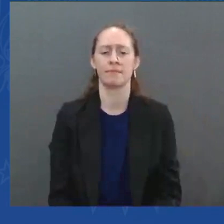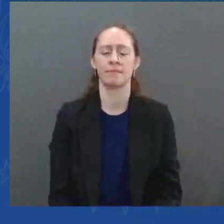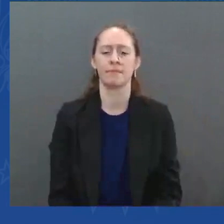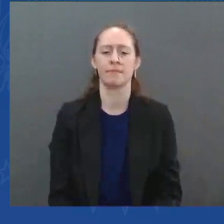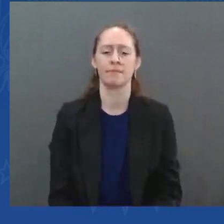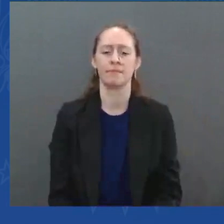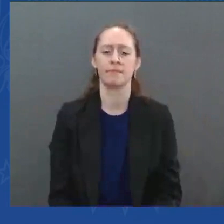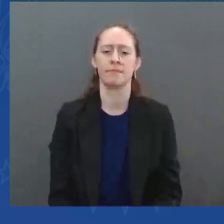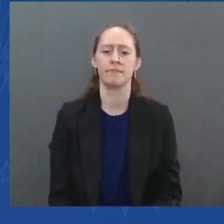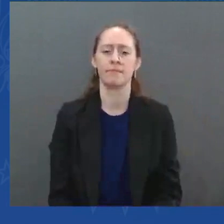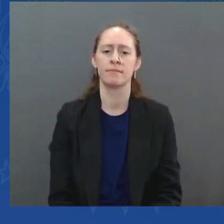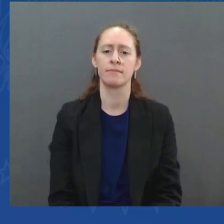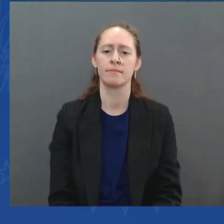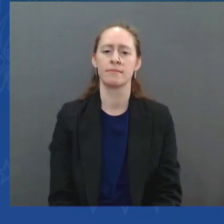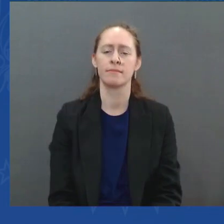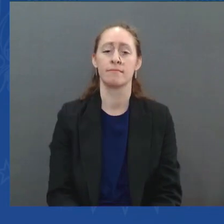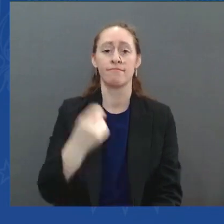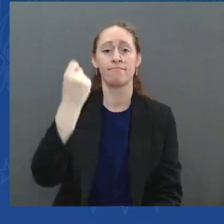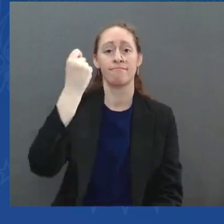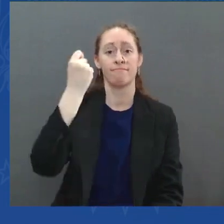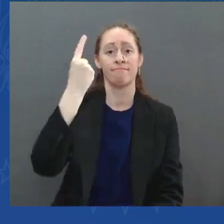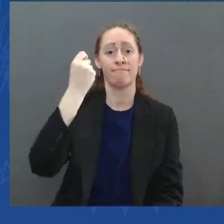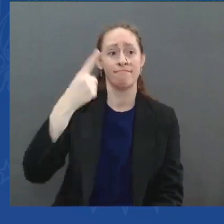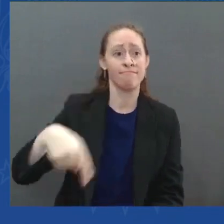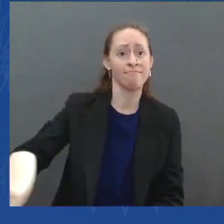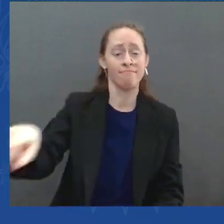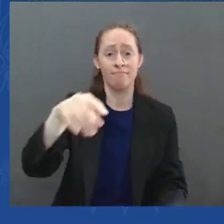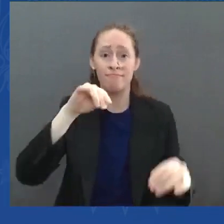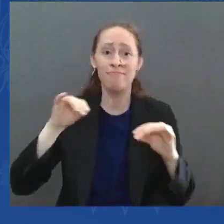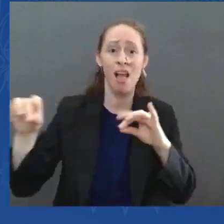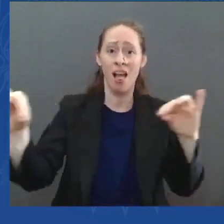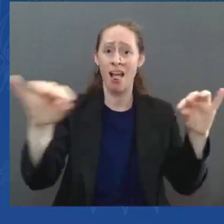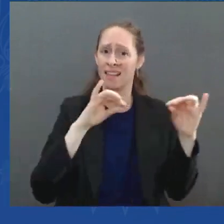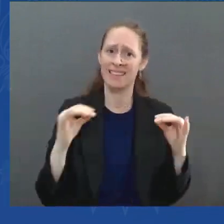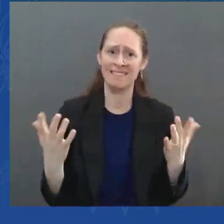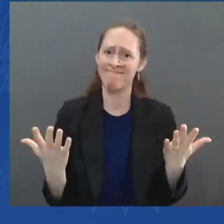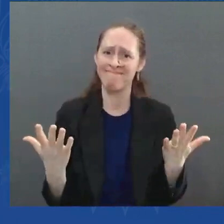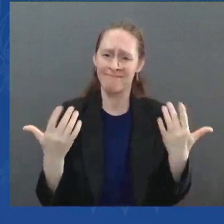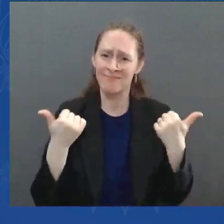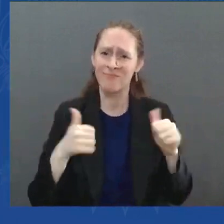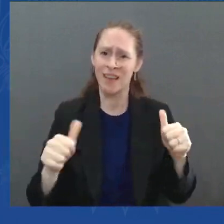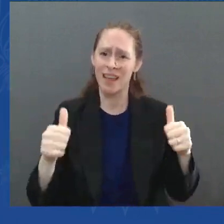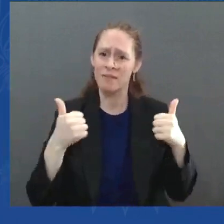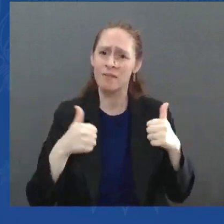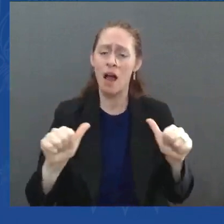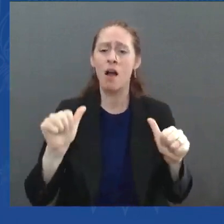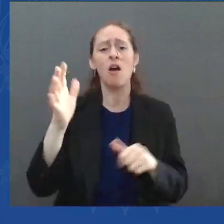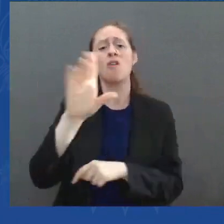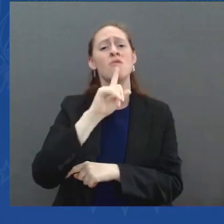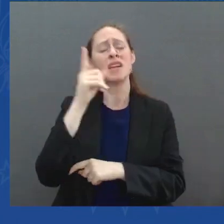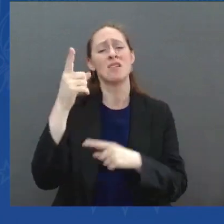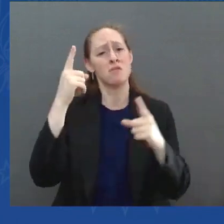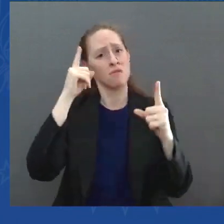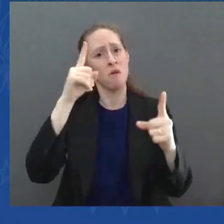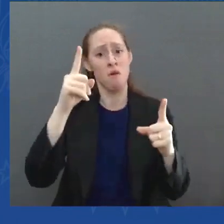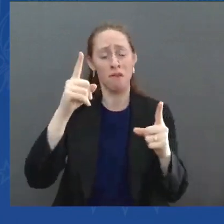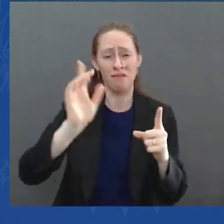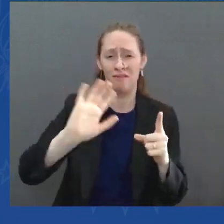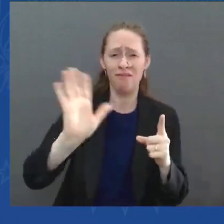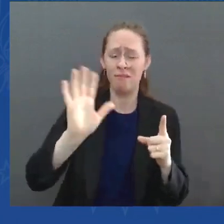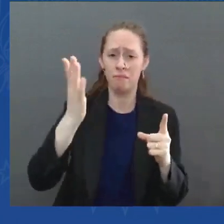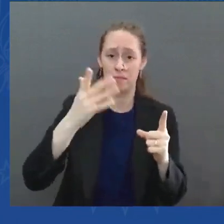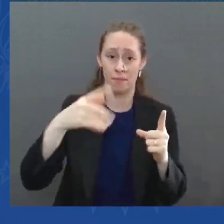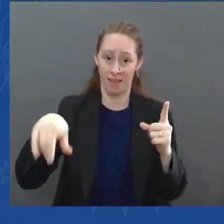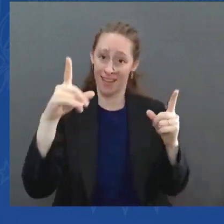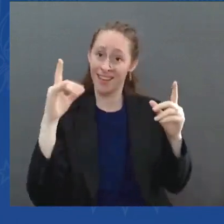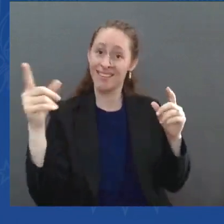everyone, not everyone belongs in America, not everyone is created equal. Terror to systematically undermine hard